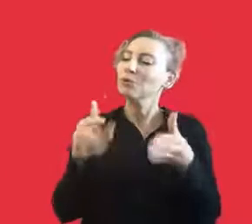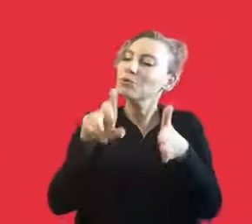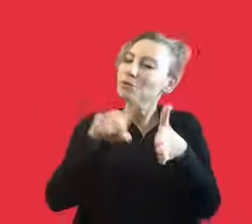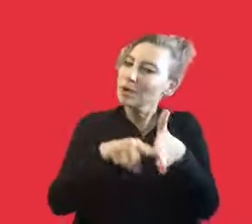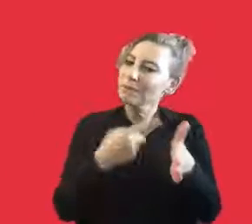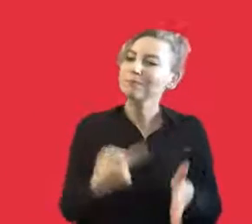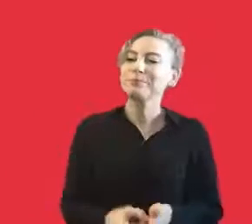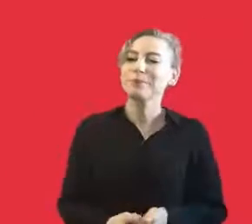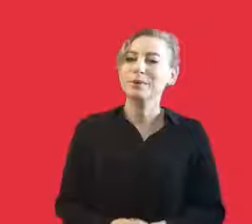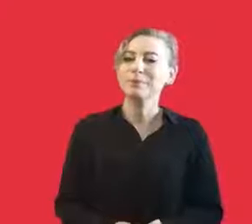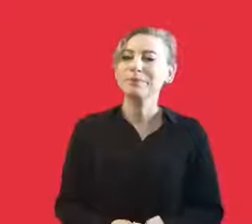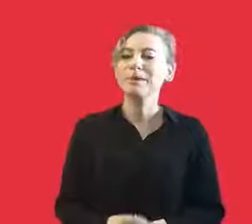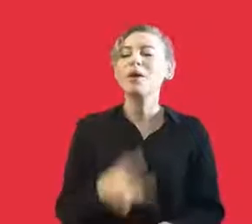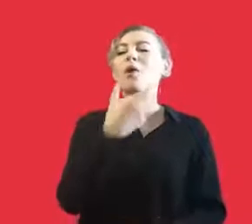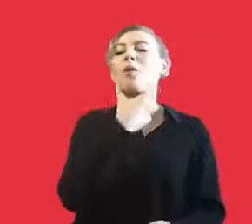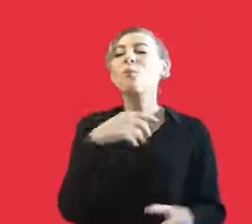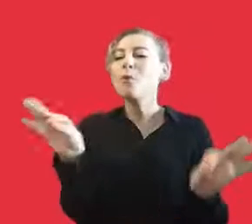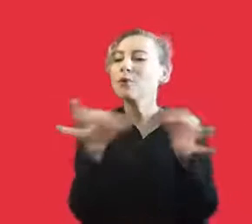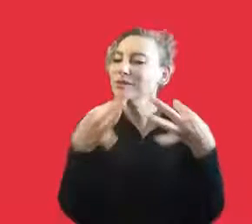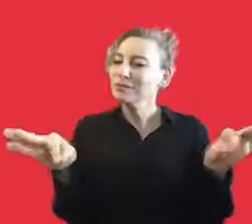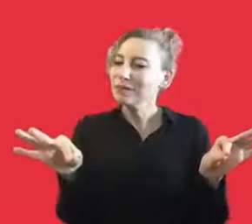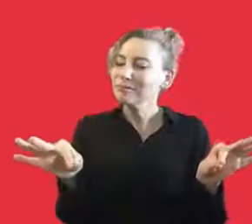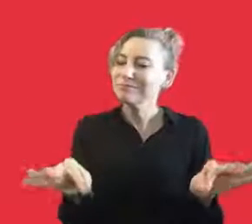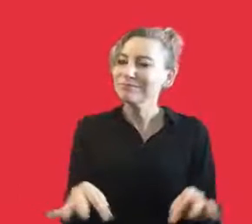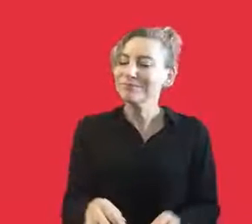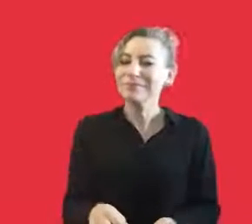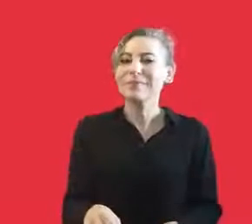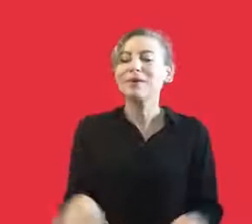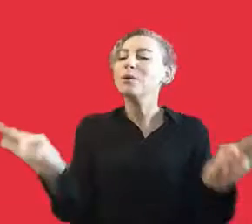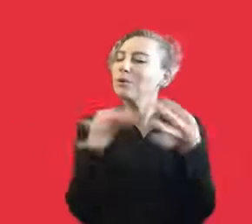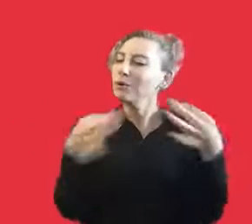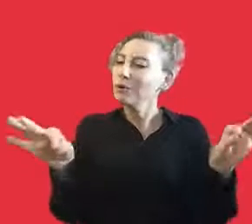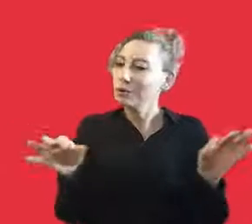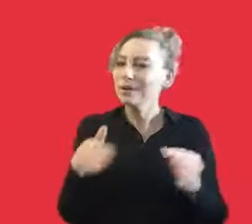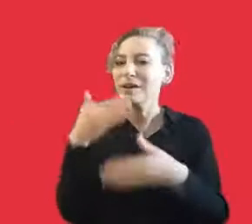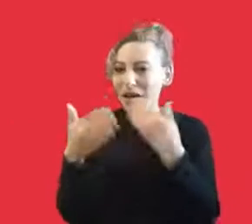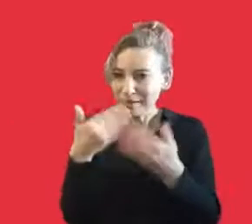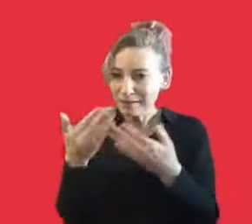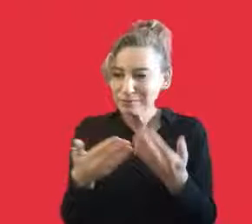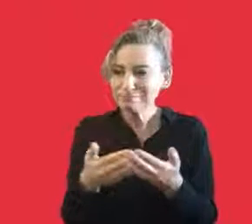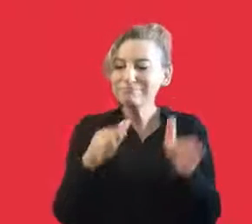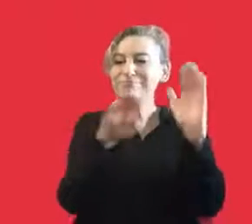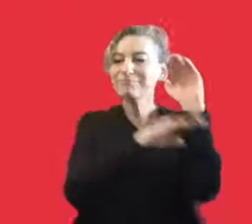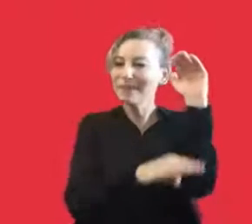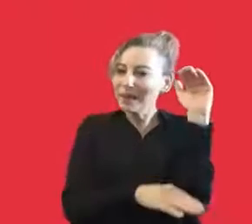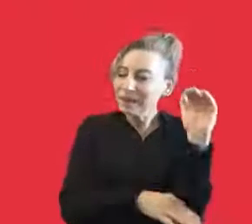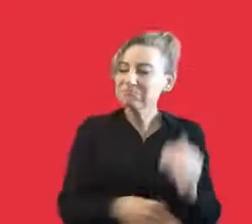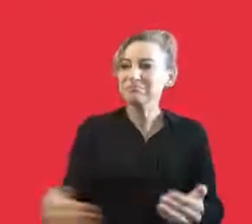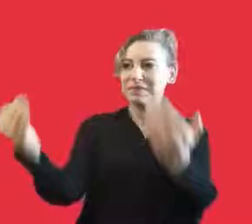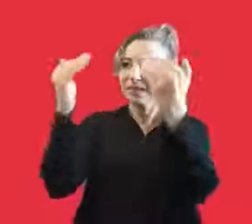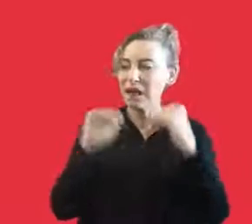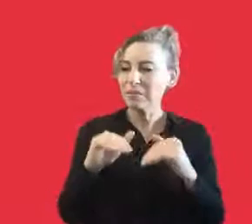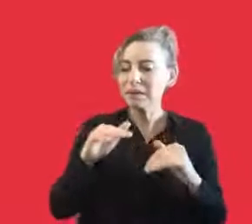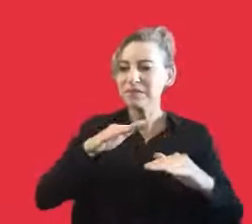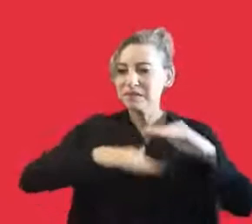project, Boazici Jazz Choir. And I can say that choirs are actually giving rise to different choirs.